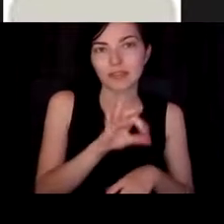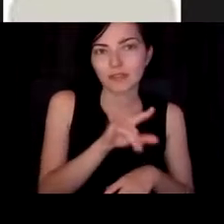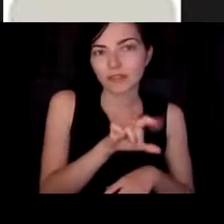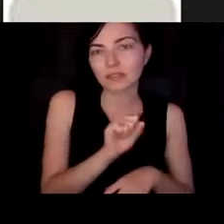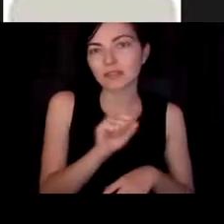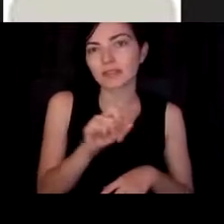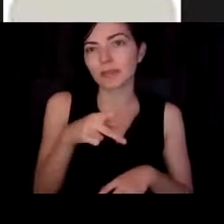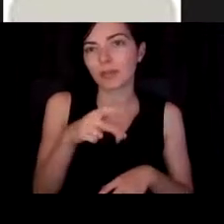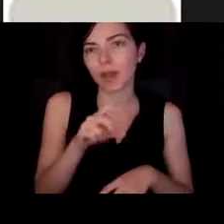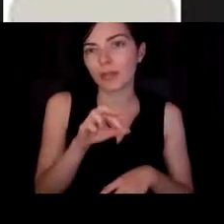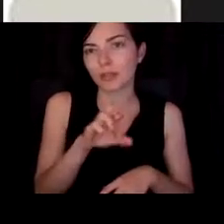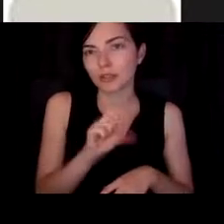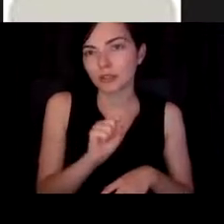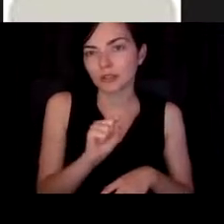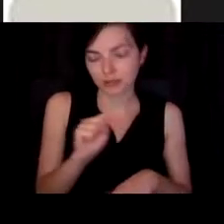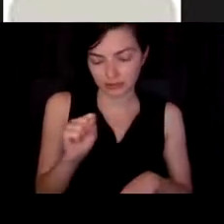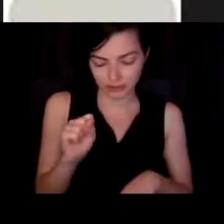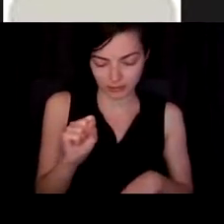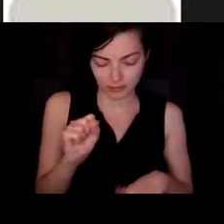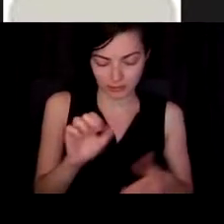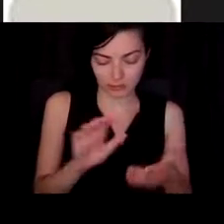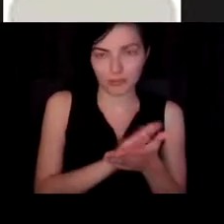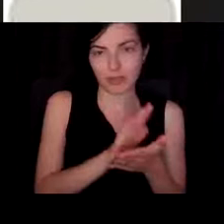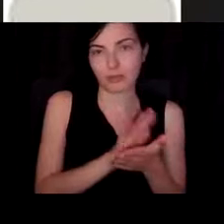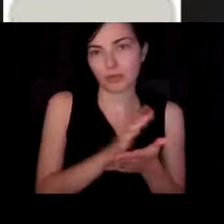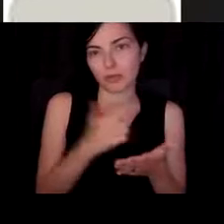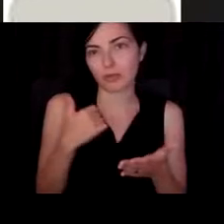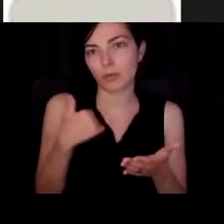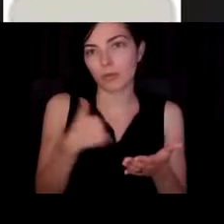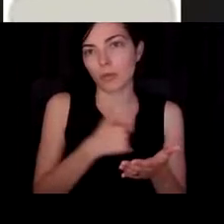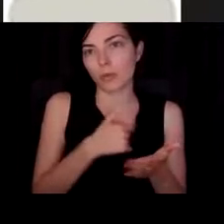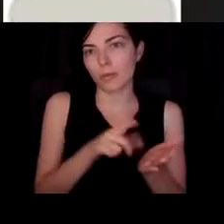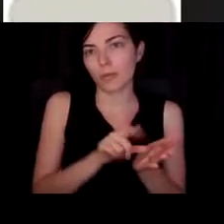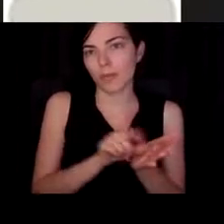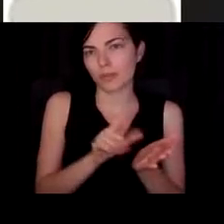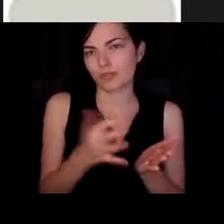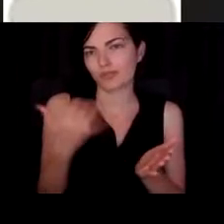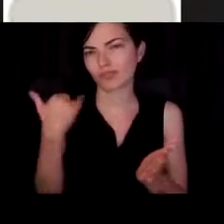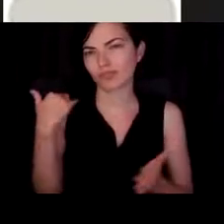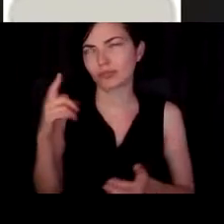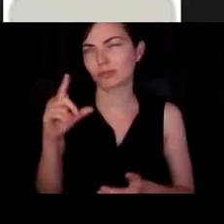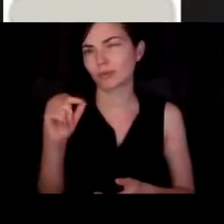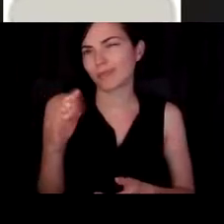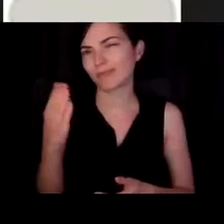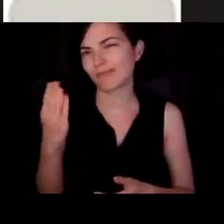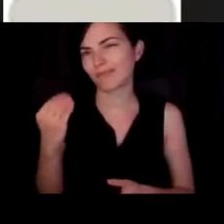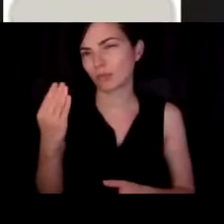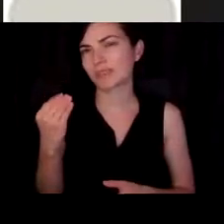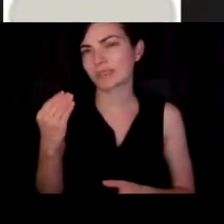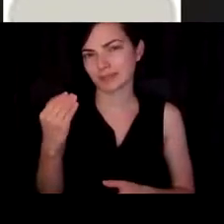we published back in, I guess it was 2014 really with the heart matrix,